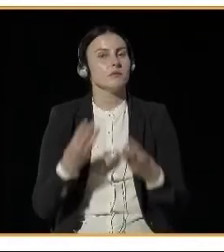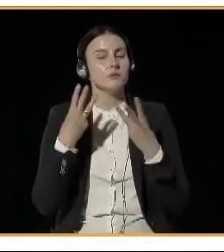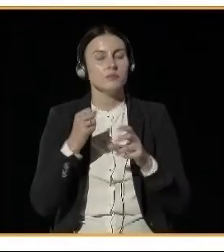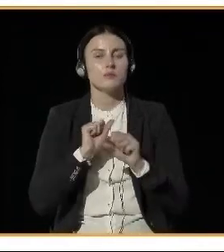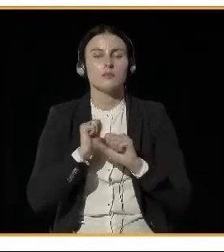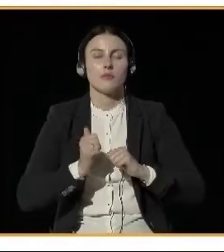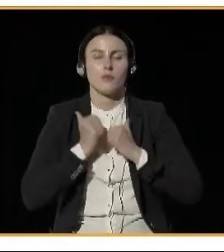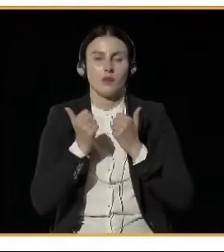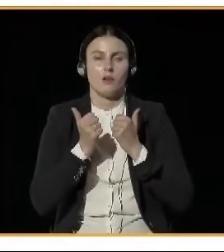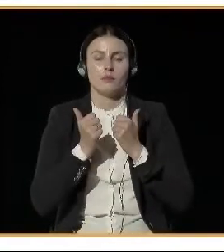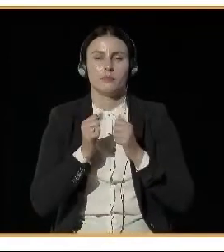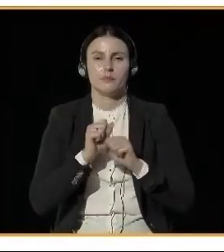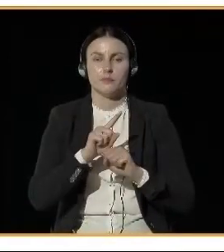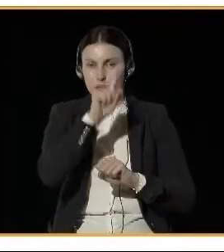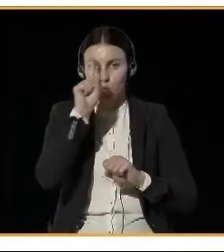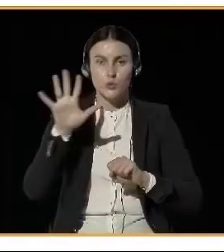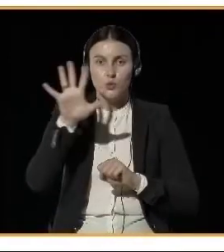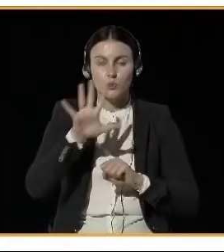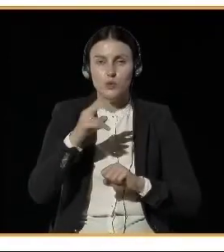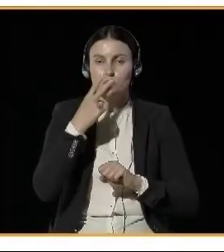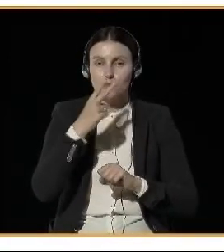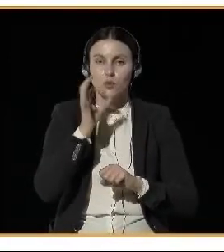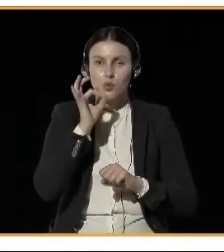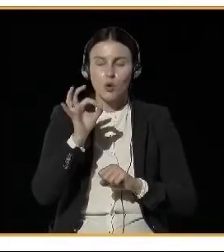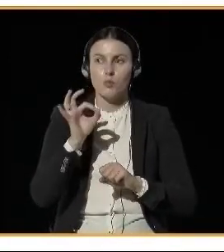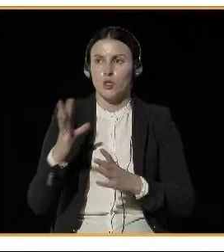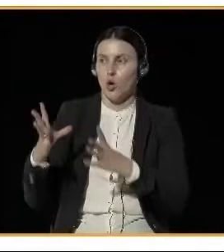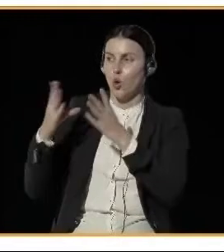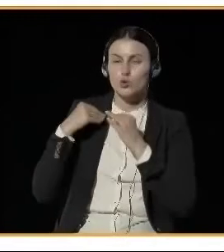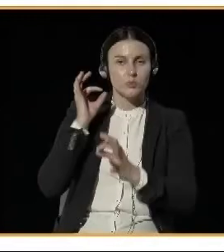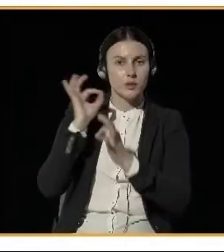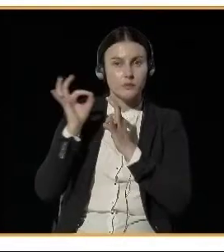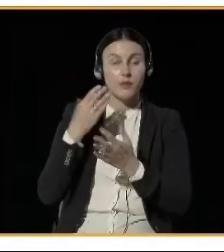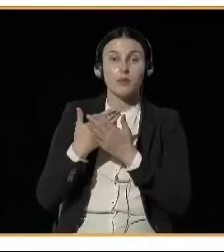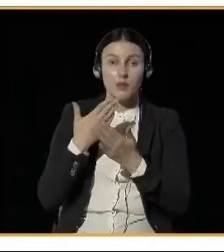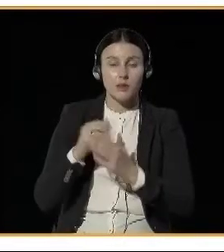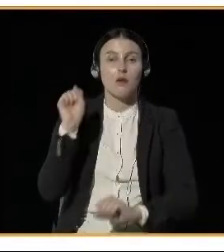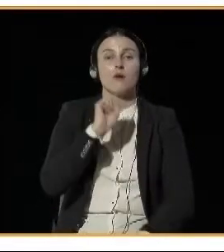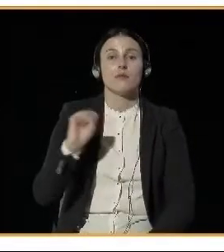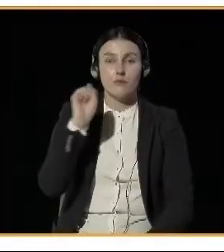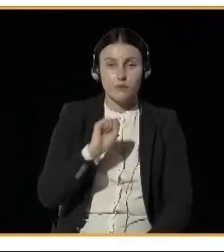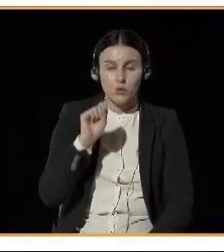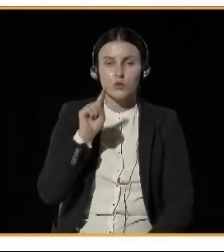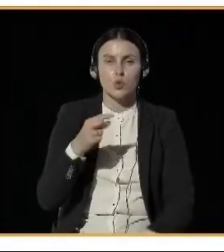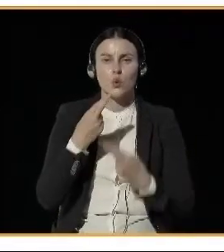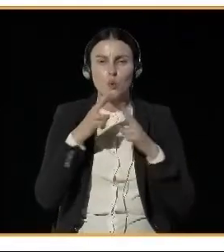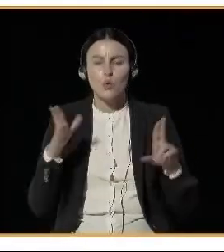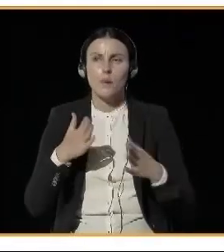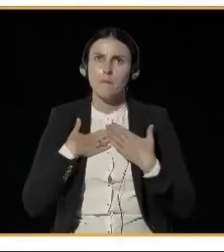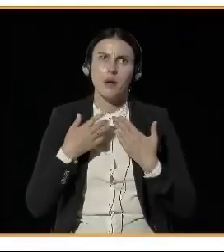So Wrocław has many channels for communication and the goal is to